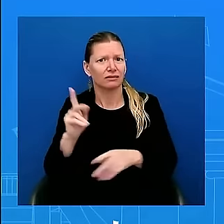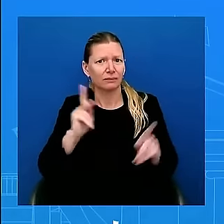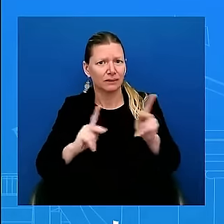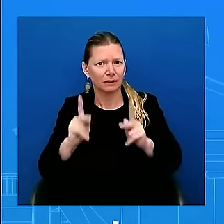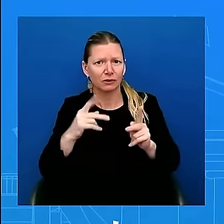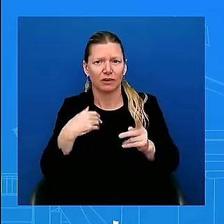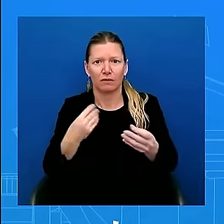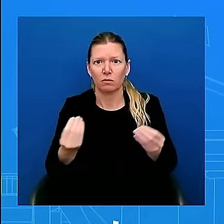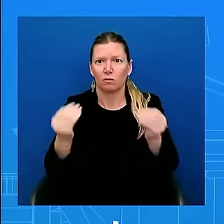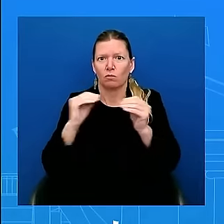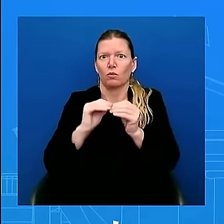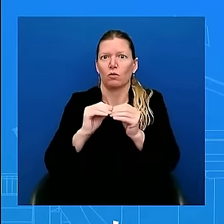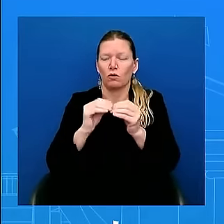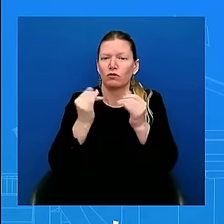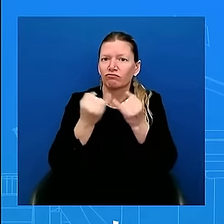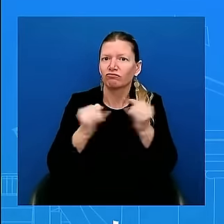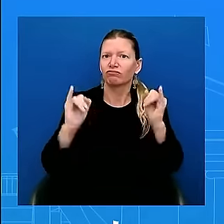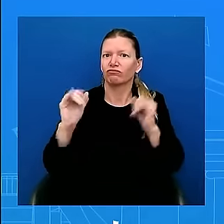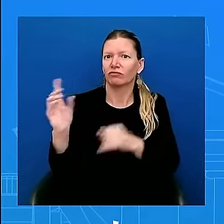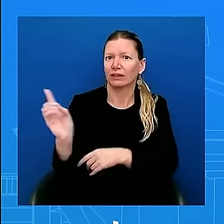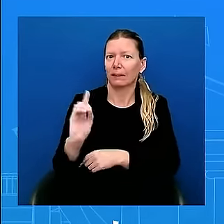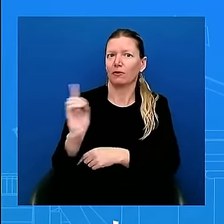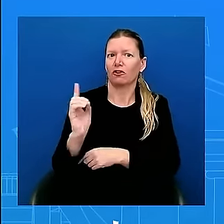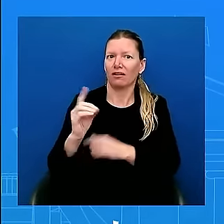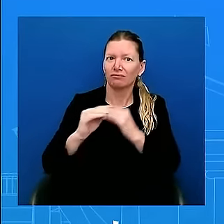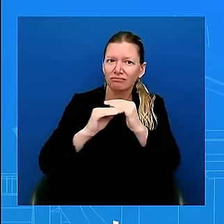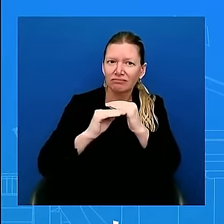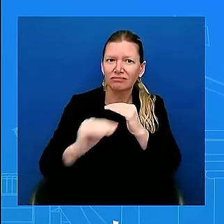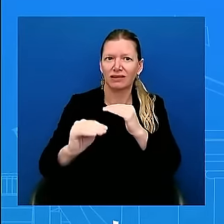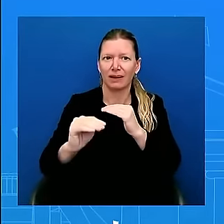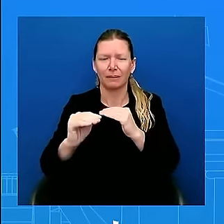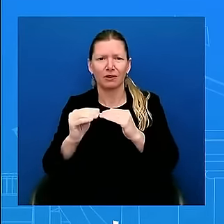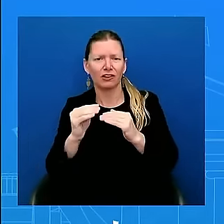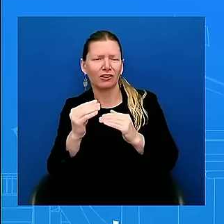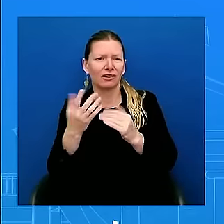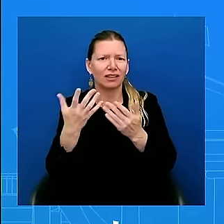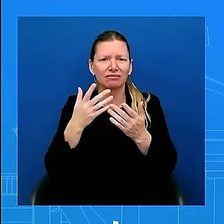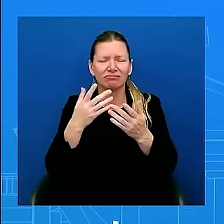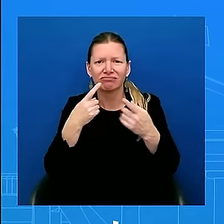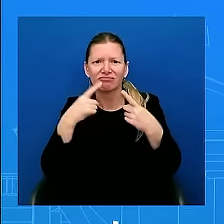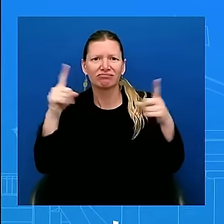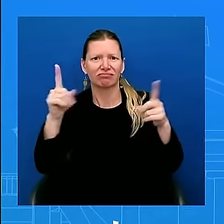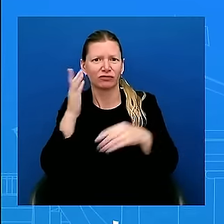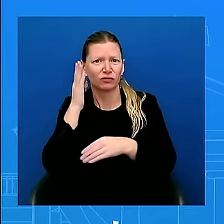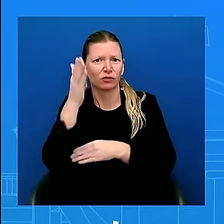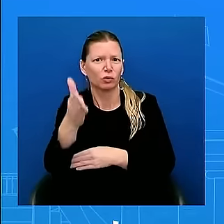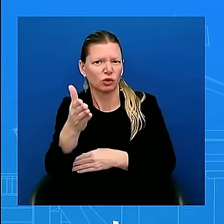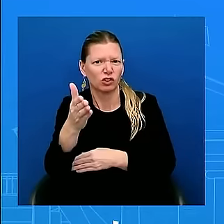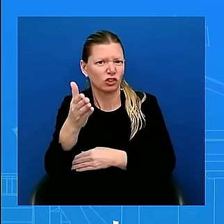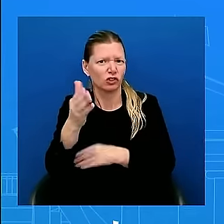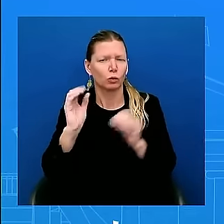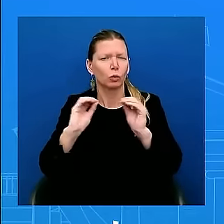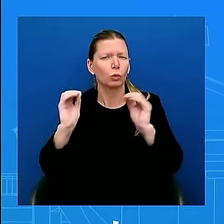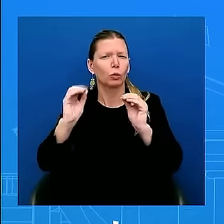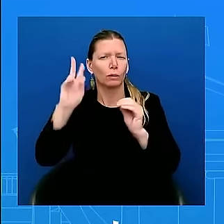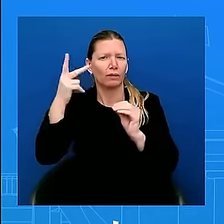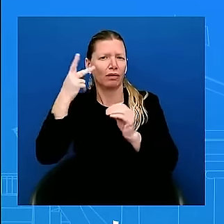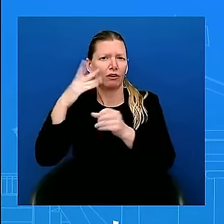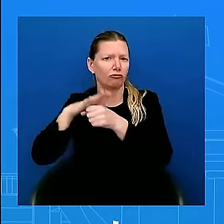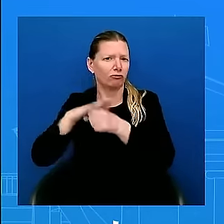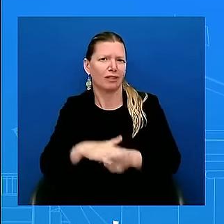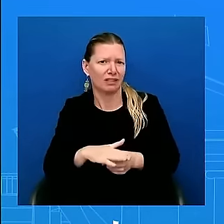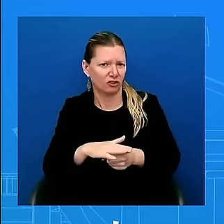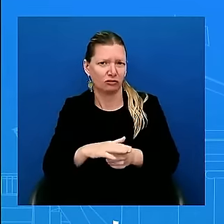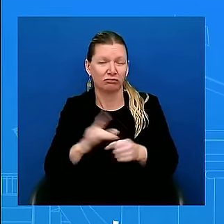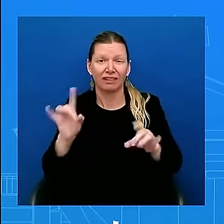is unacceptable. And of course, regardless of who wins, we encourage both candidates to commit to a peaceful outcome and to work together for the good of